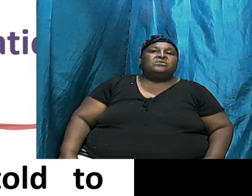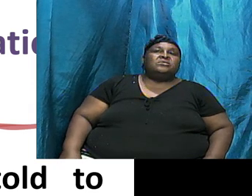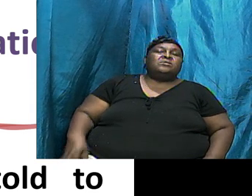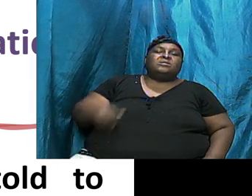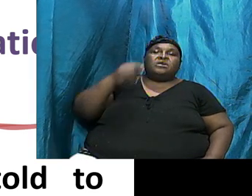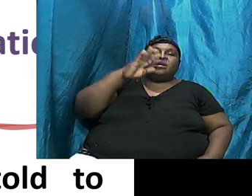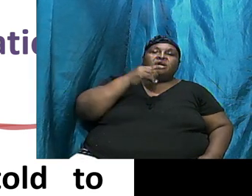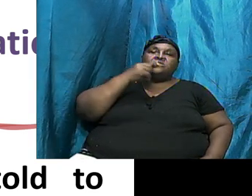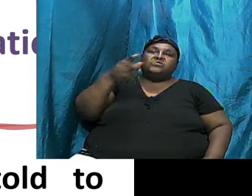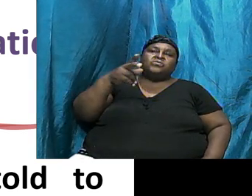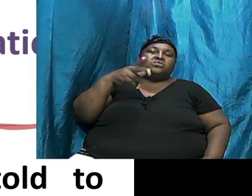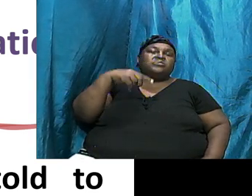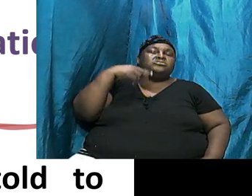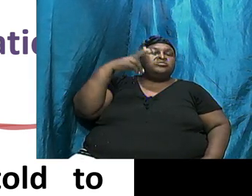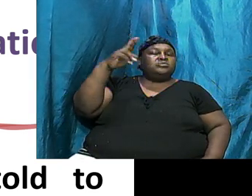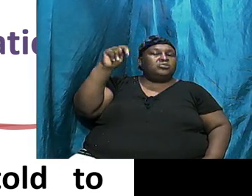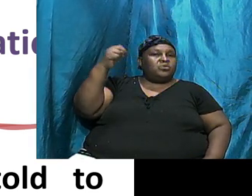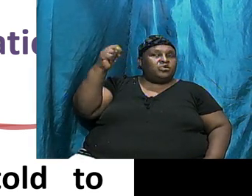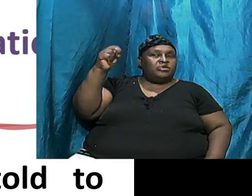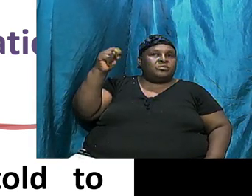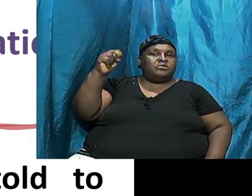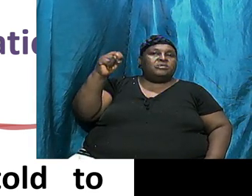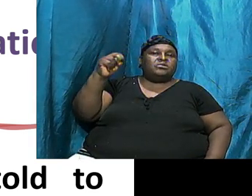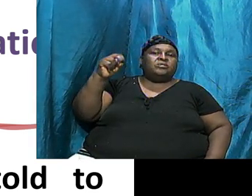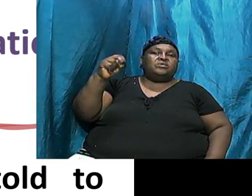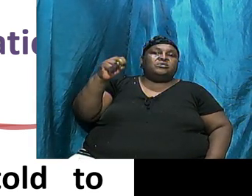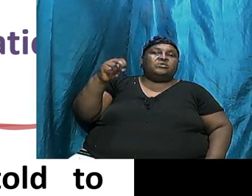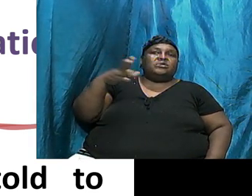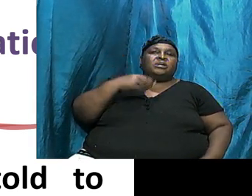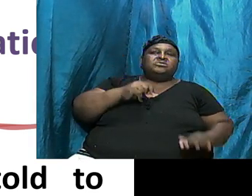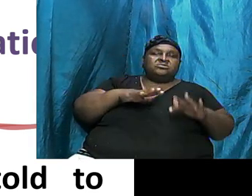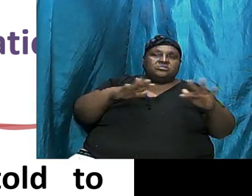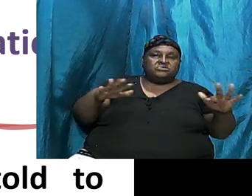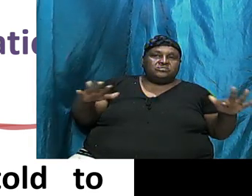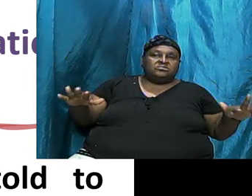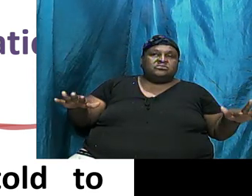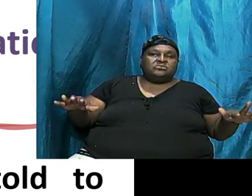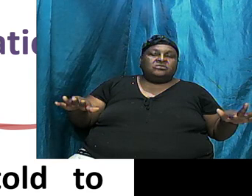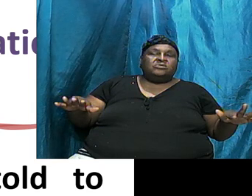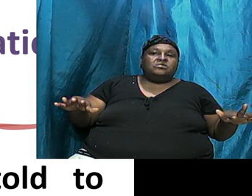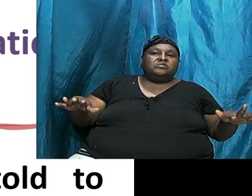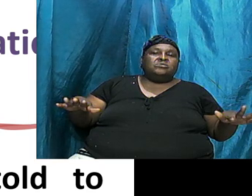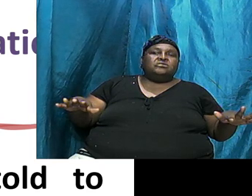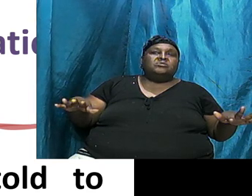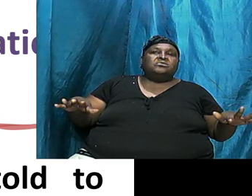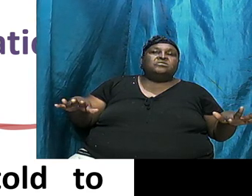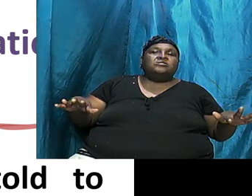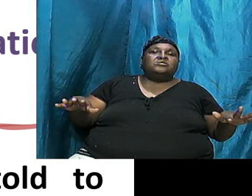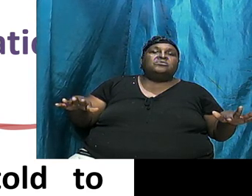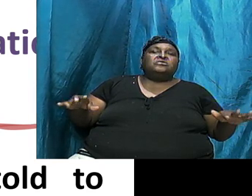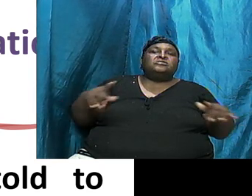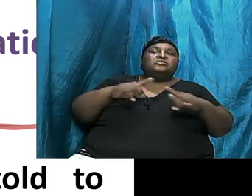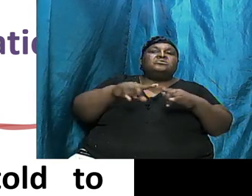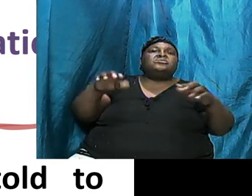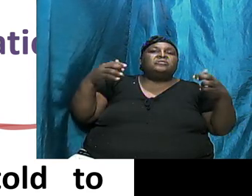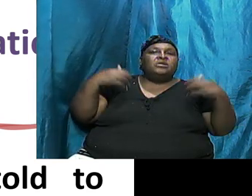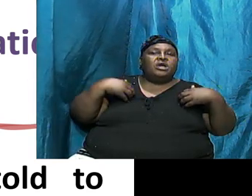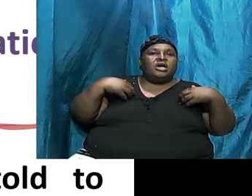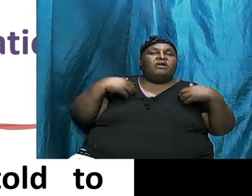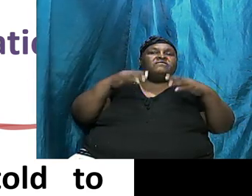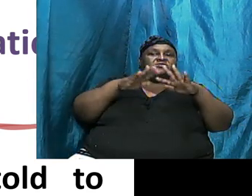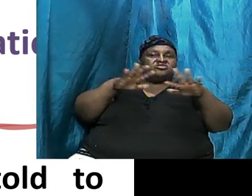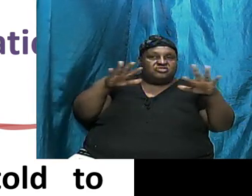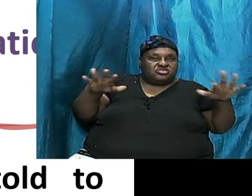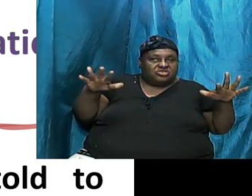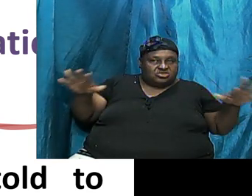Noah And His Children To Multiply And